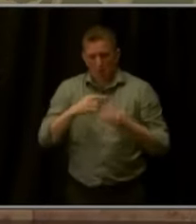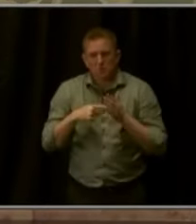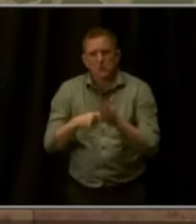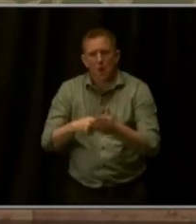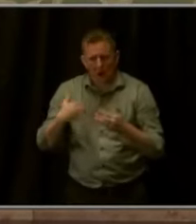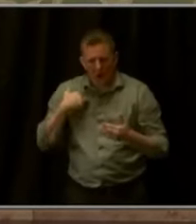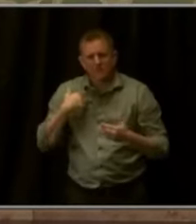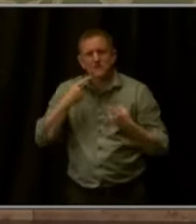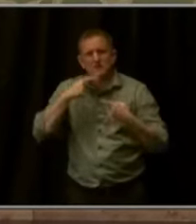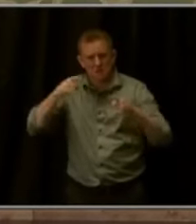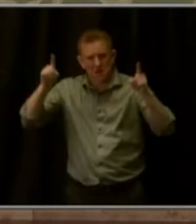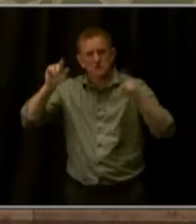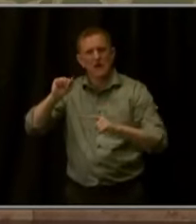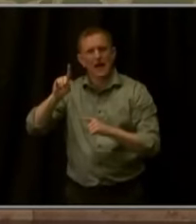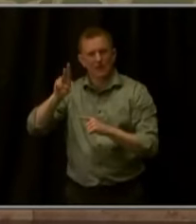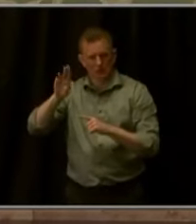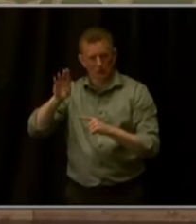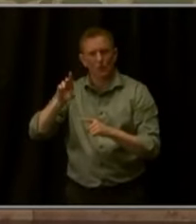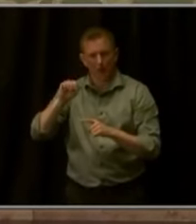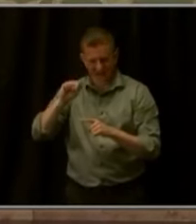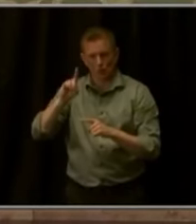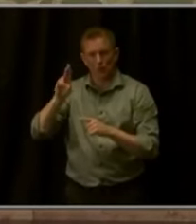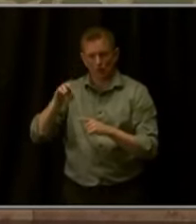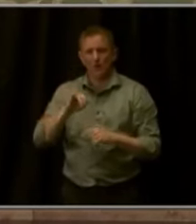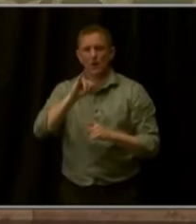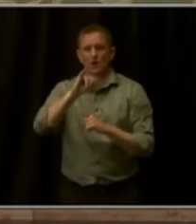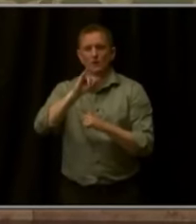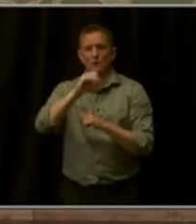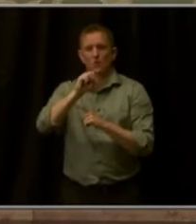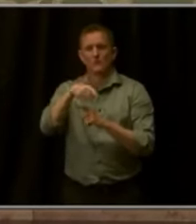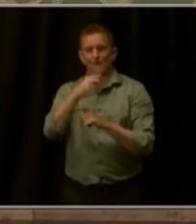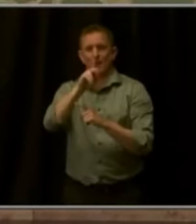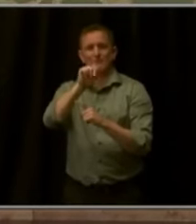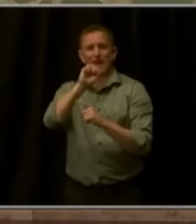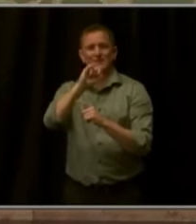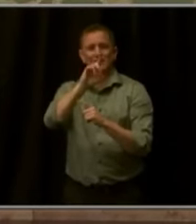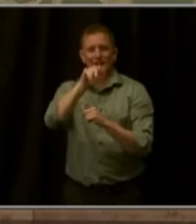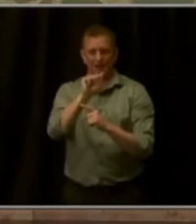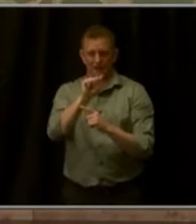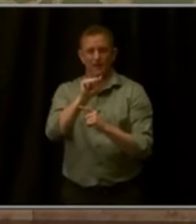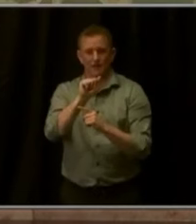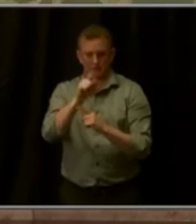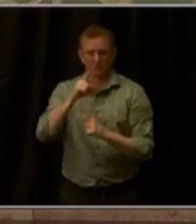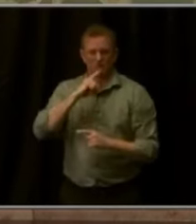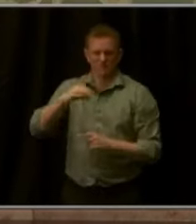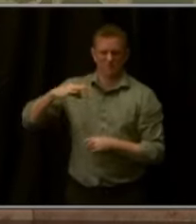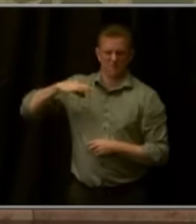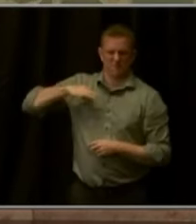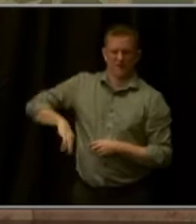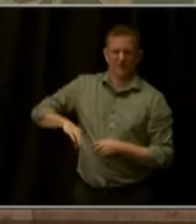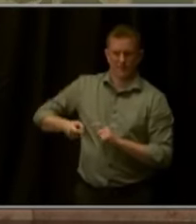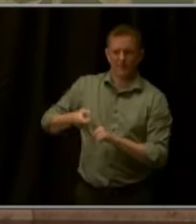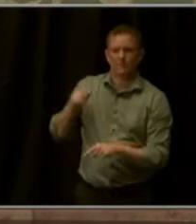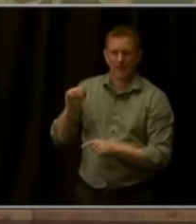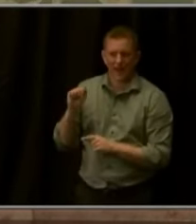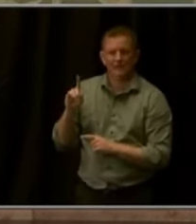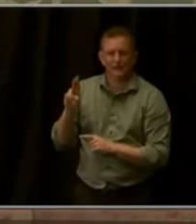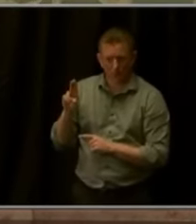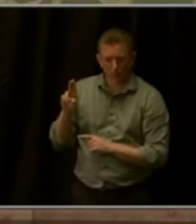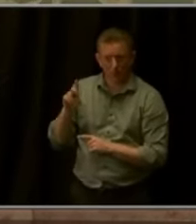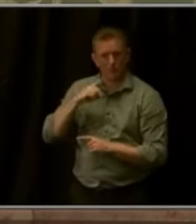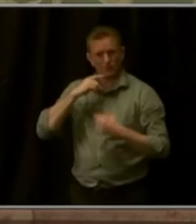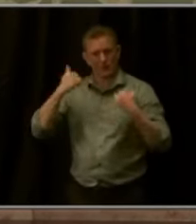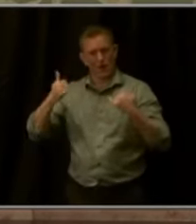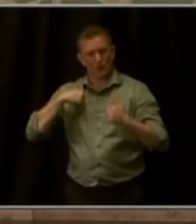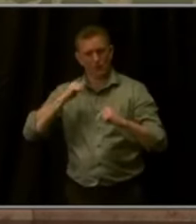Yosef Asefa, a Coloradan who directly experienced the benefit of ADUs. Yosef said that the ability to build an ADU on